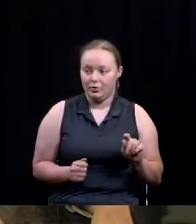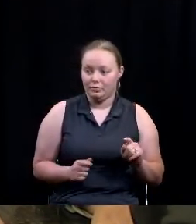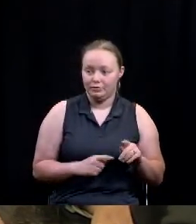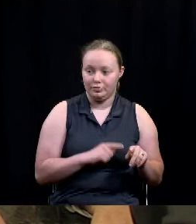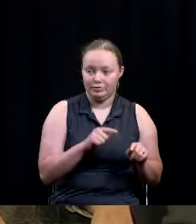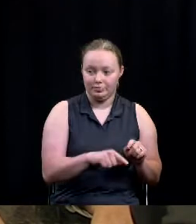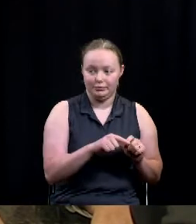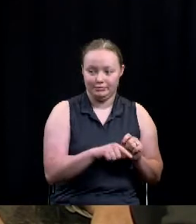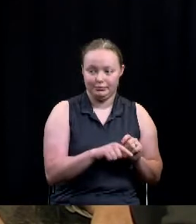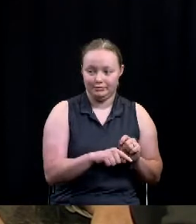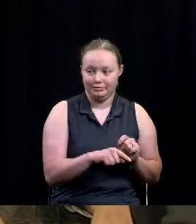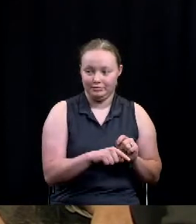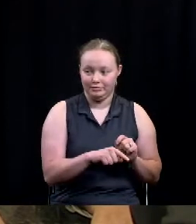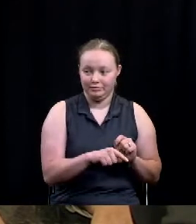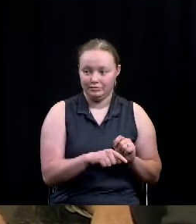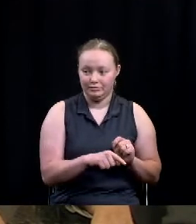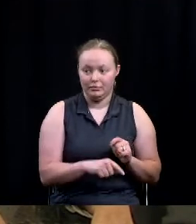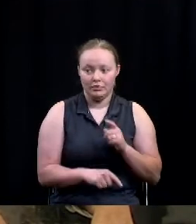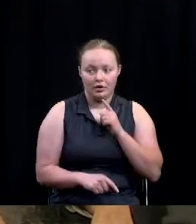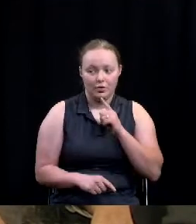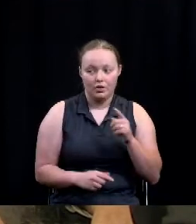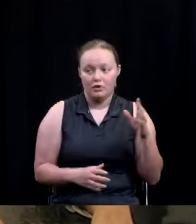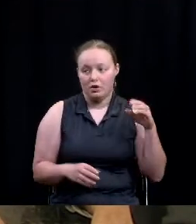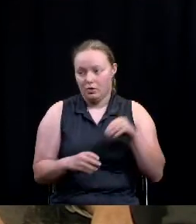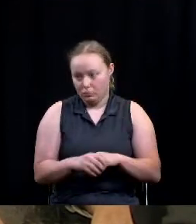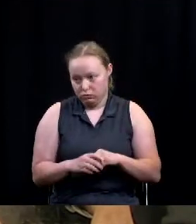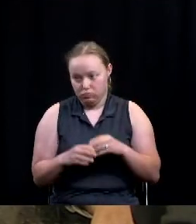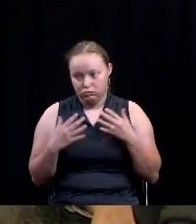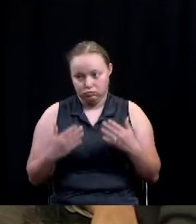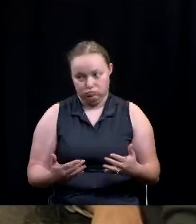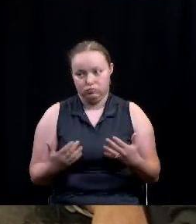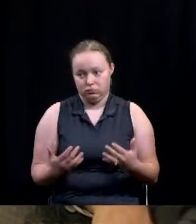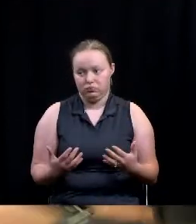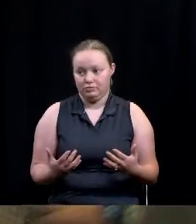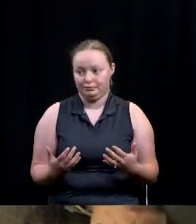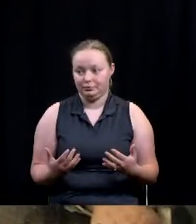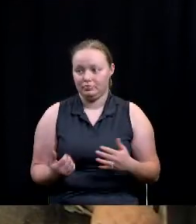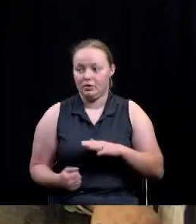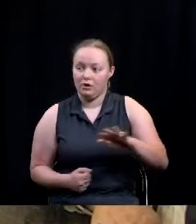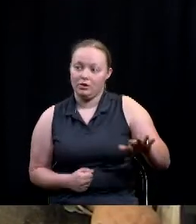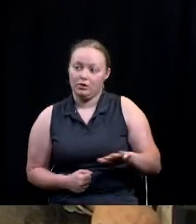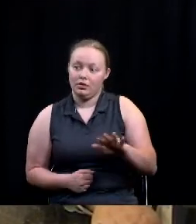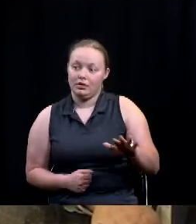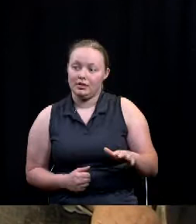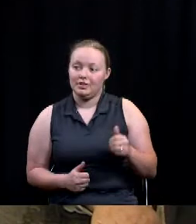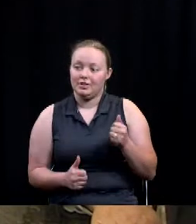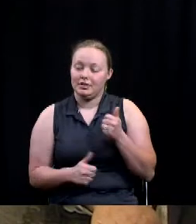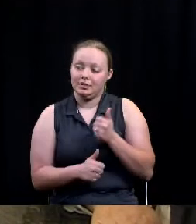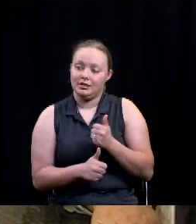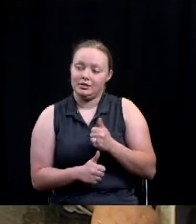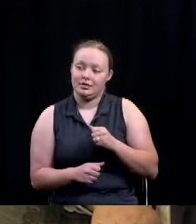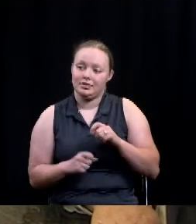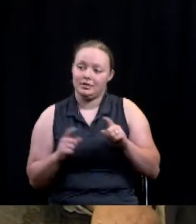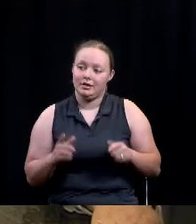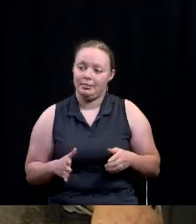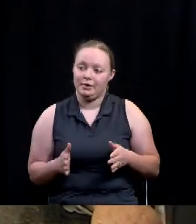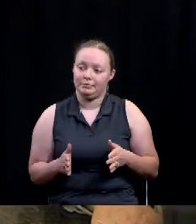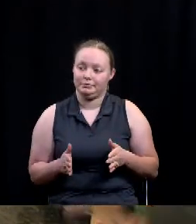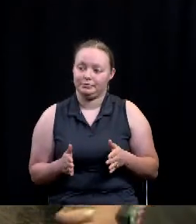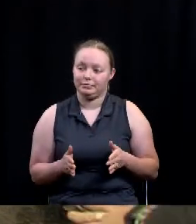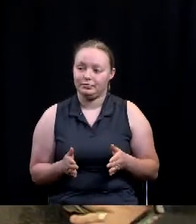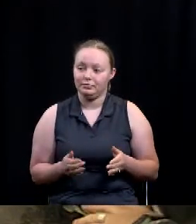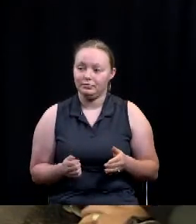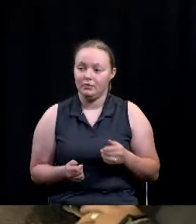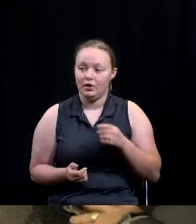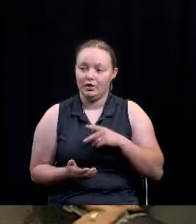a strong voice in this conversation community-wide. Ryan serves as our assistant city manager here for the city of Waco and will be leading this discussion